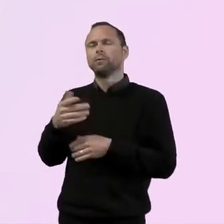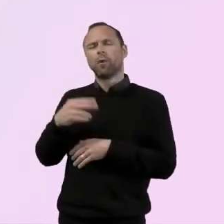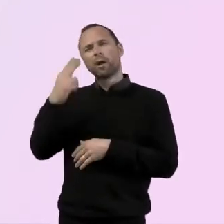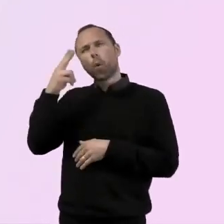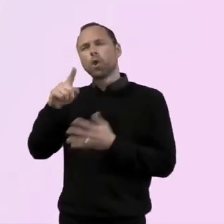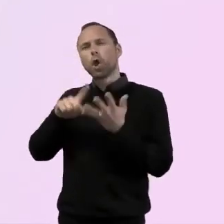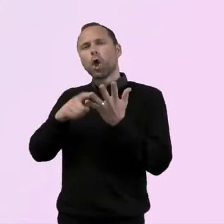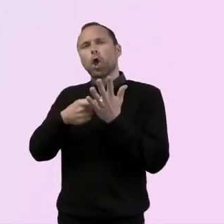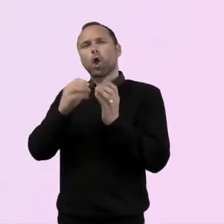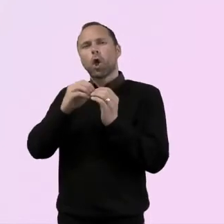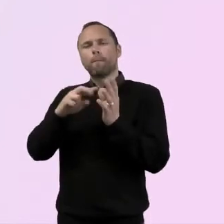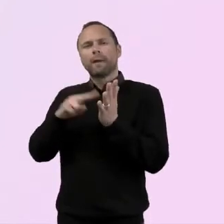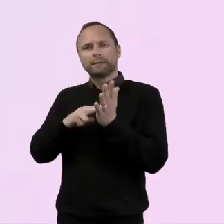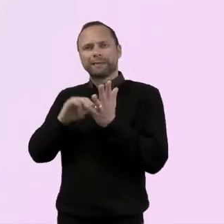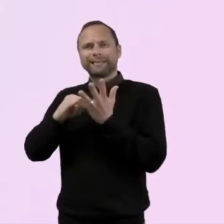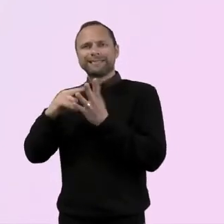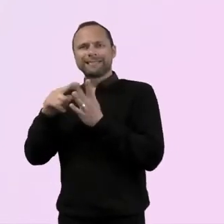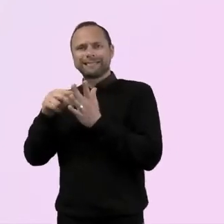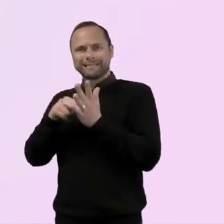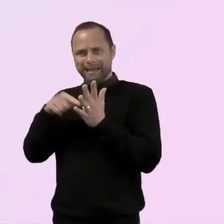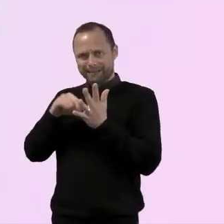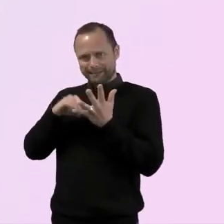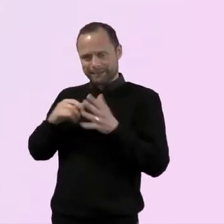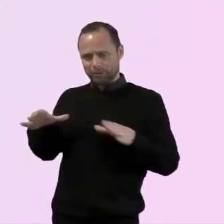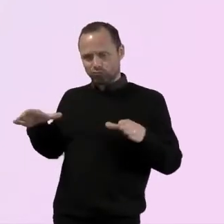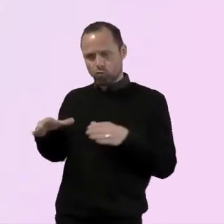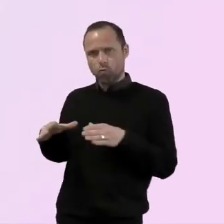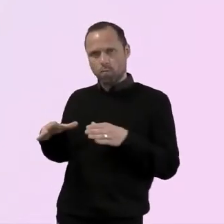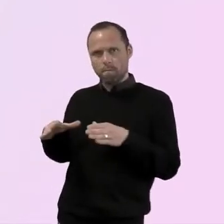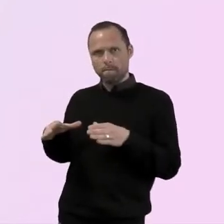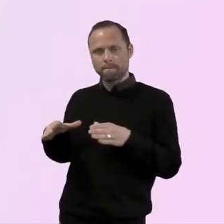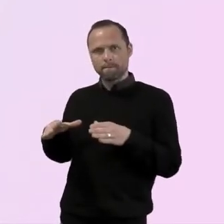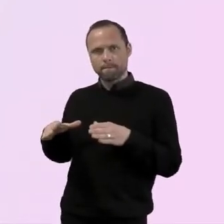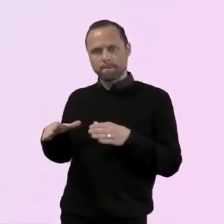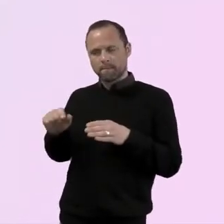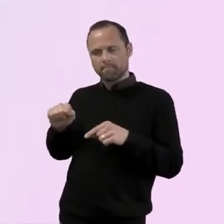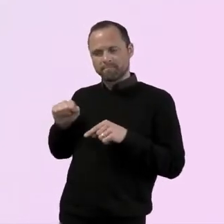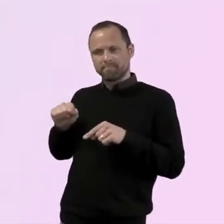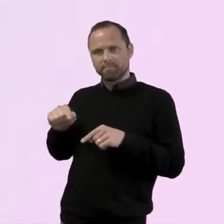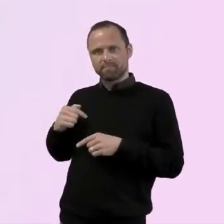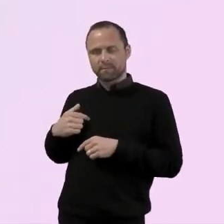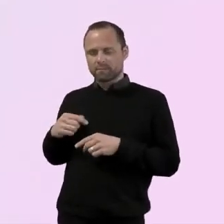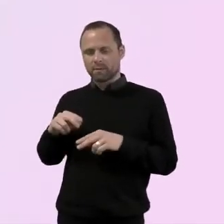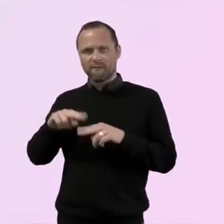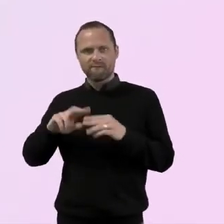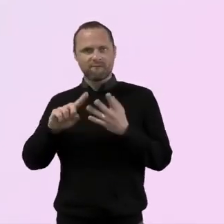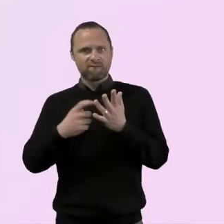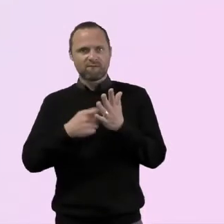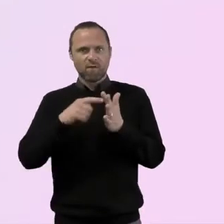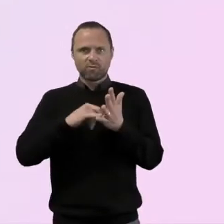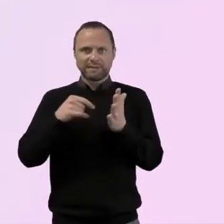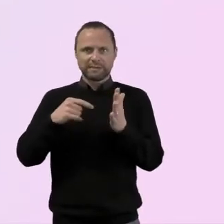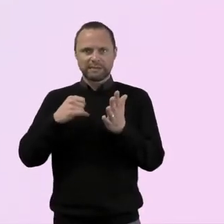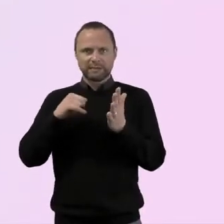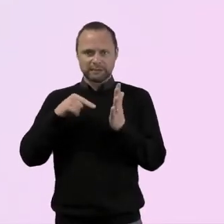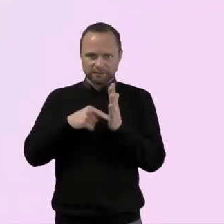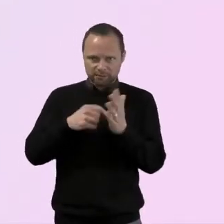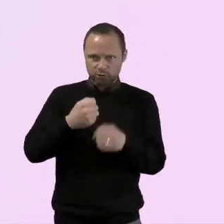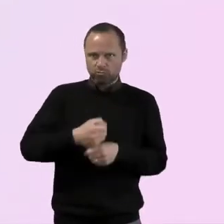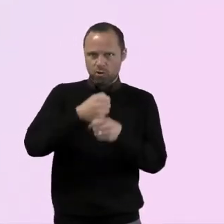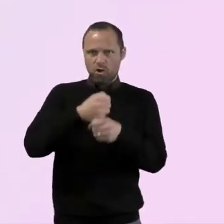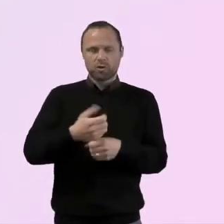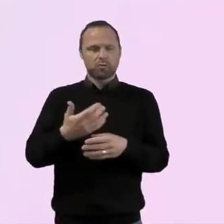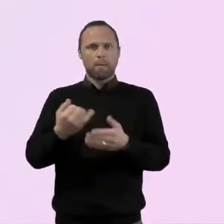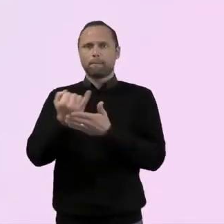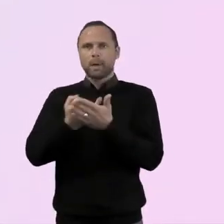there's lots of ideas earlier about, um, uh, looking at forest church, muddy church, uh, all sorts of things you